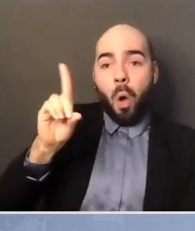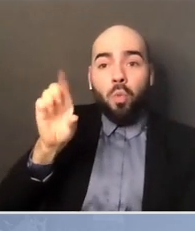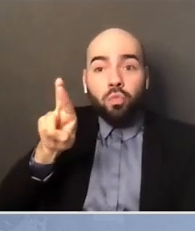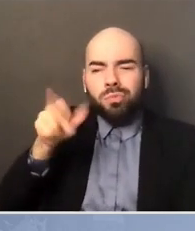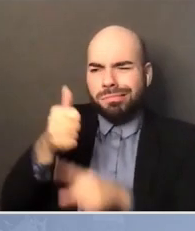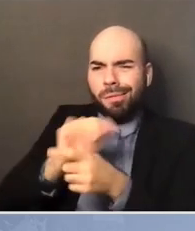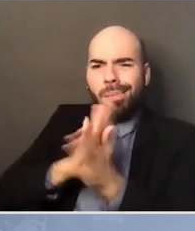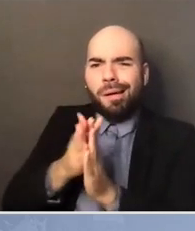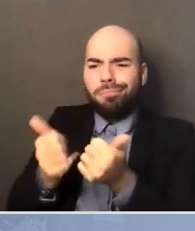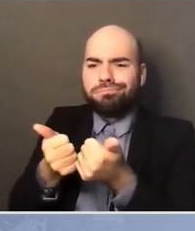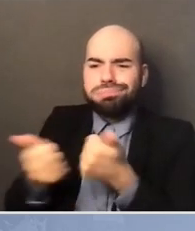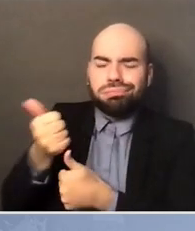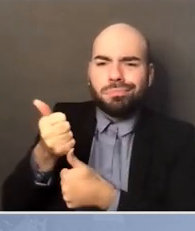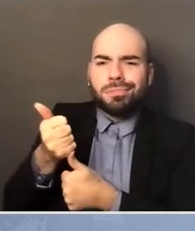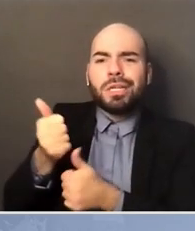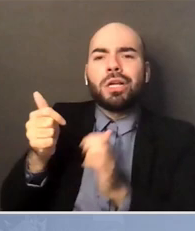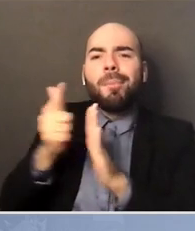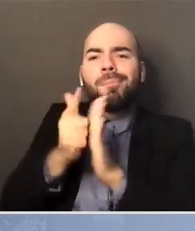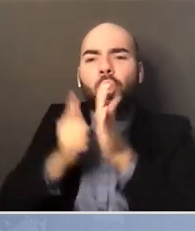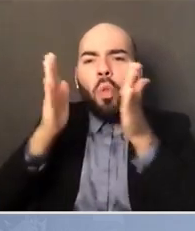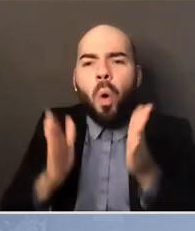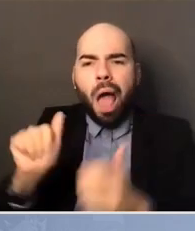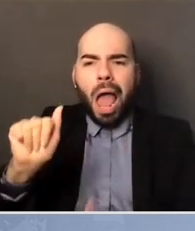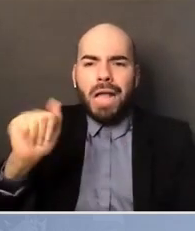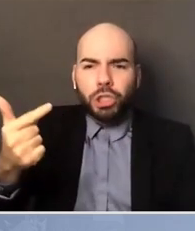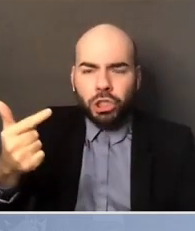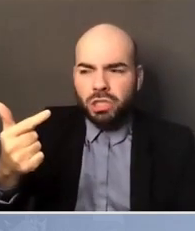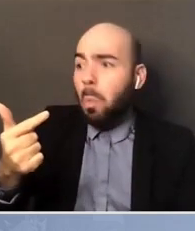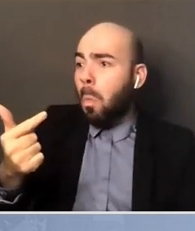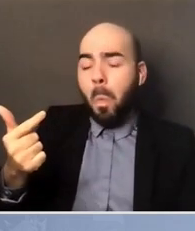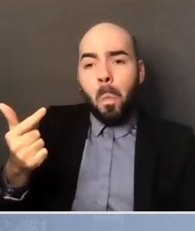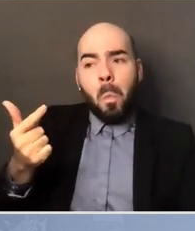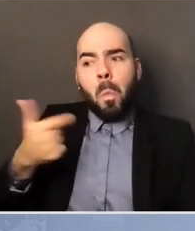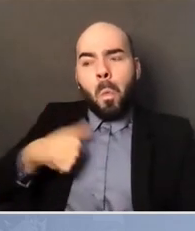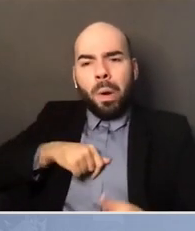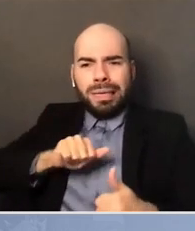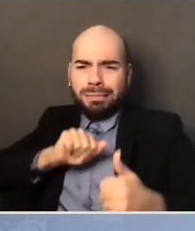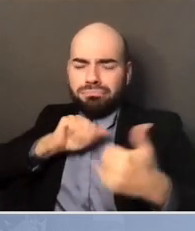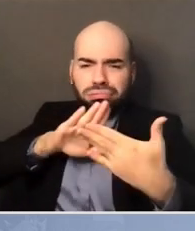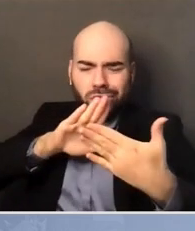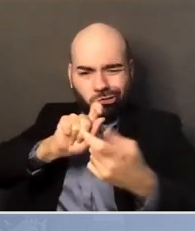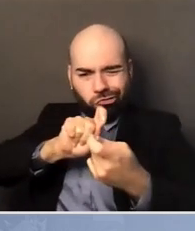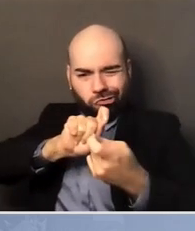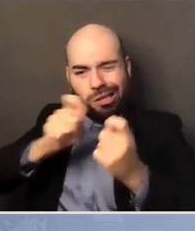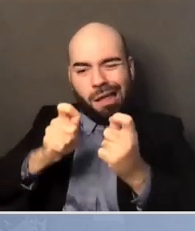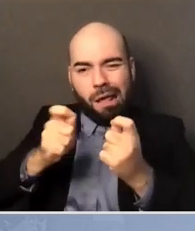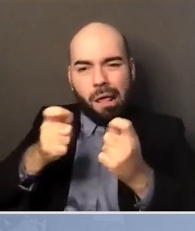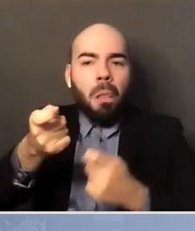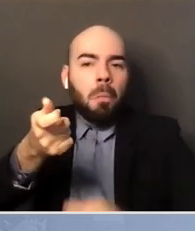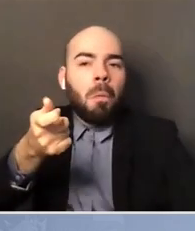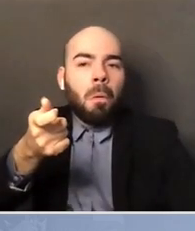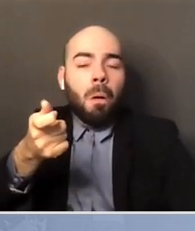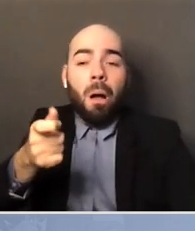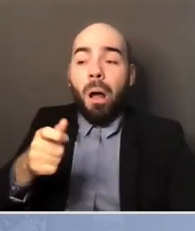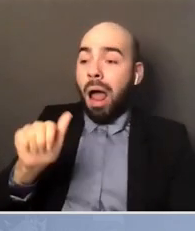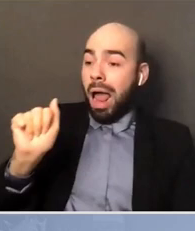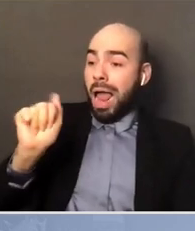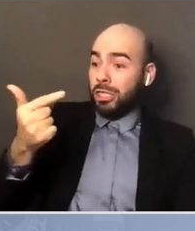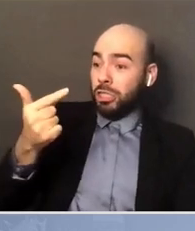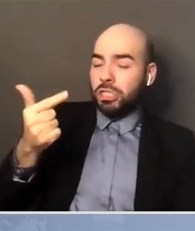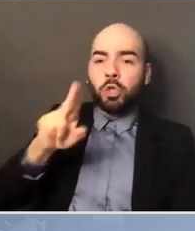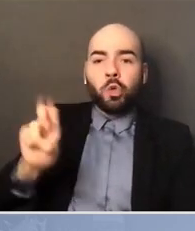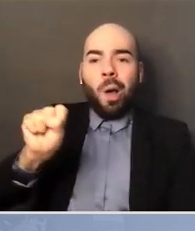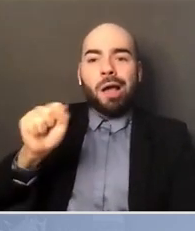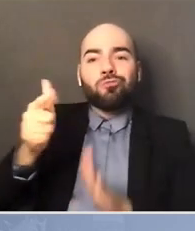We did change how the U.S. Attorney's Office operated. So